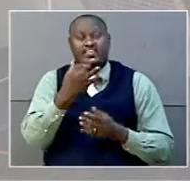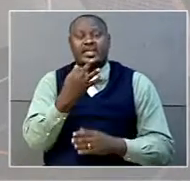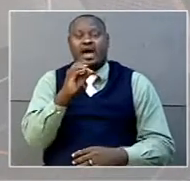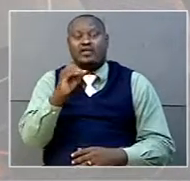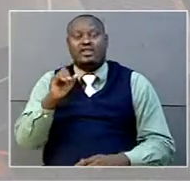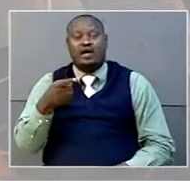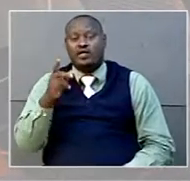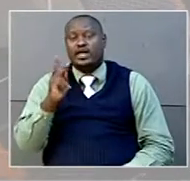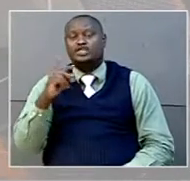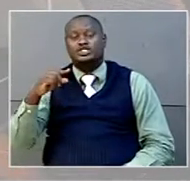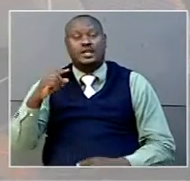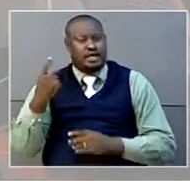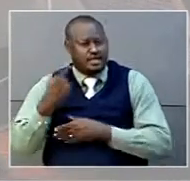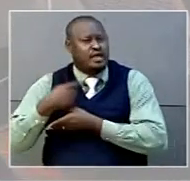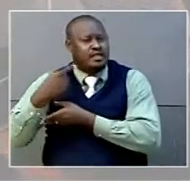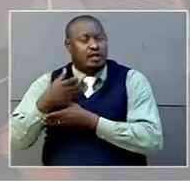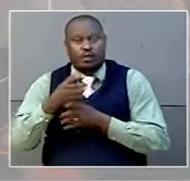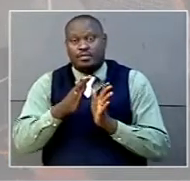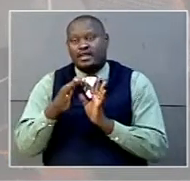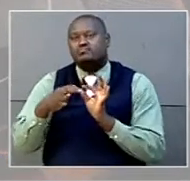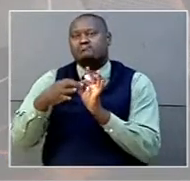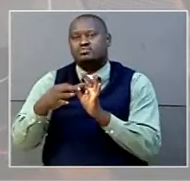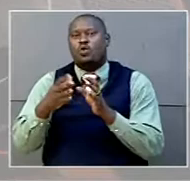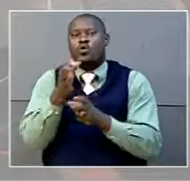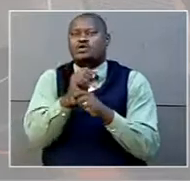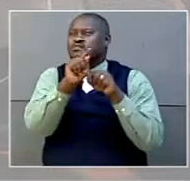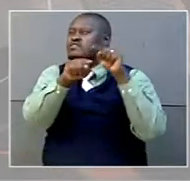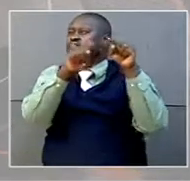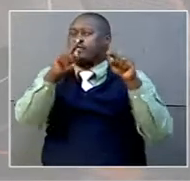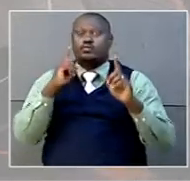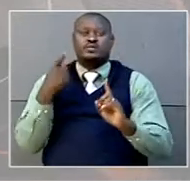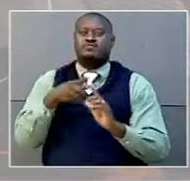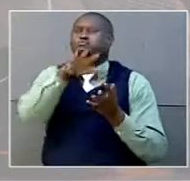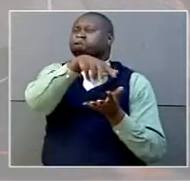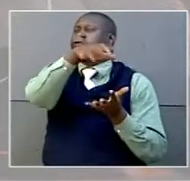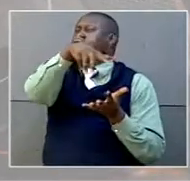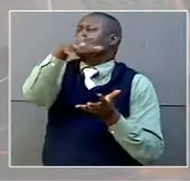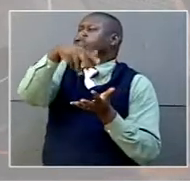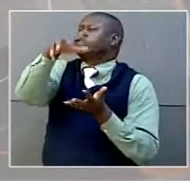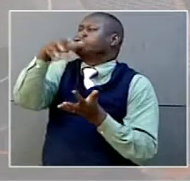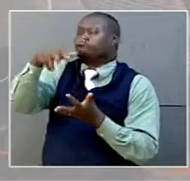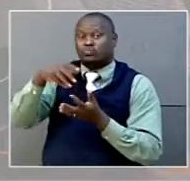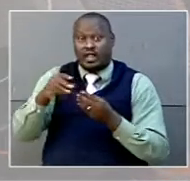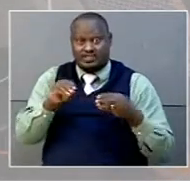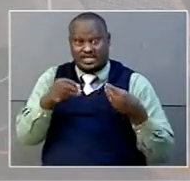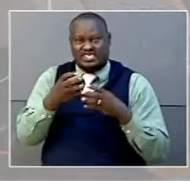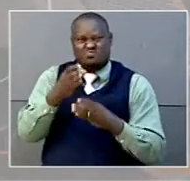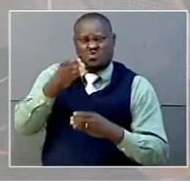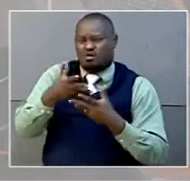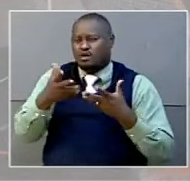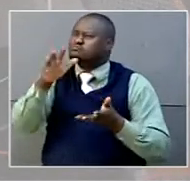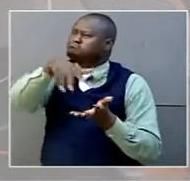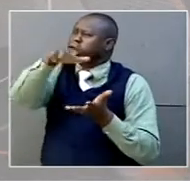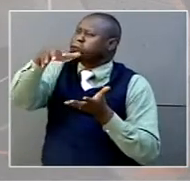plastic daily, plans to partner with numerous organizations to collect and recycle more plastic across the country.